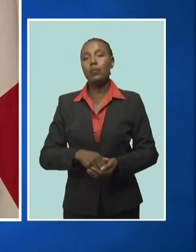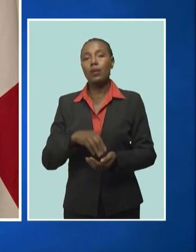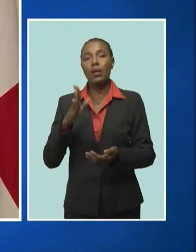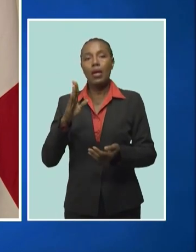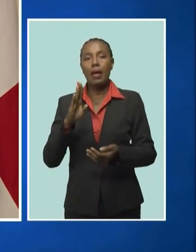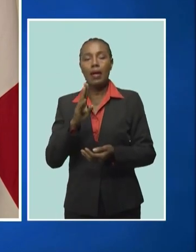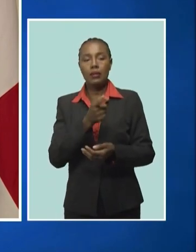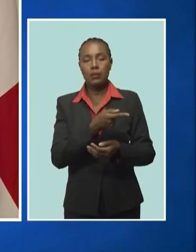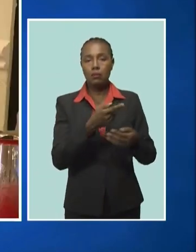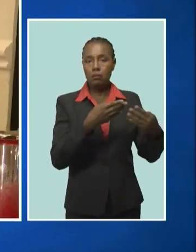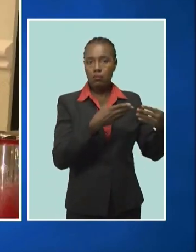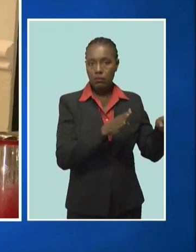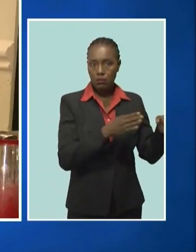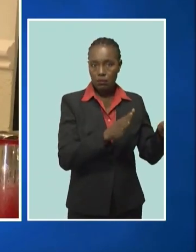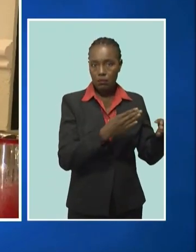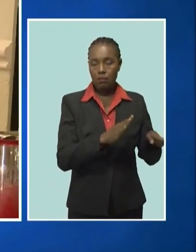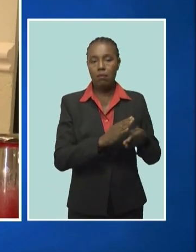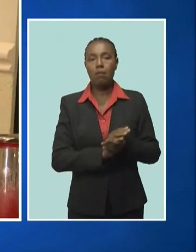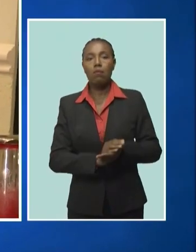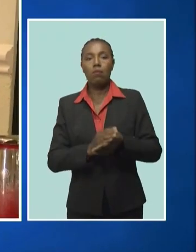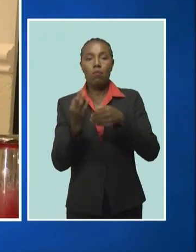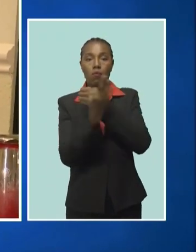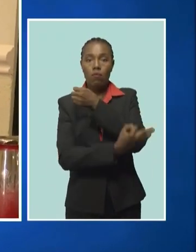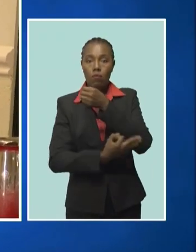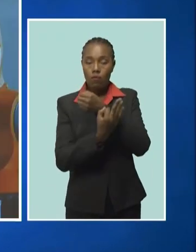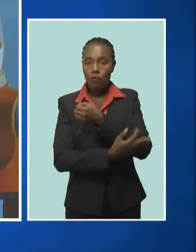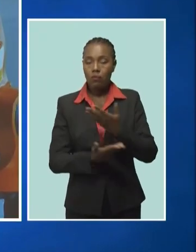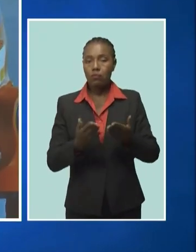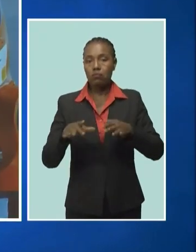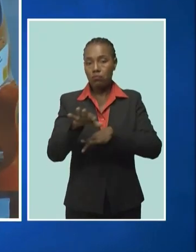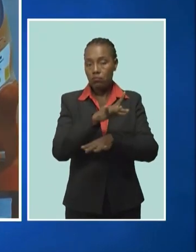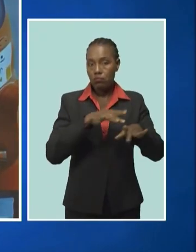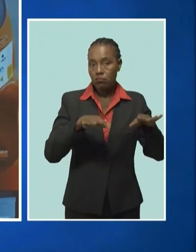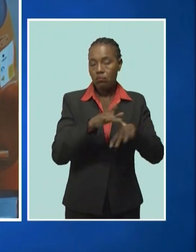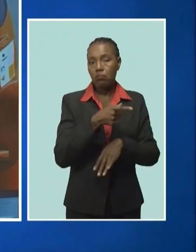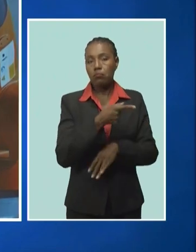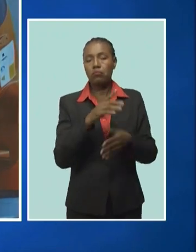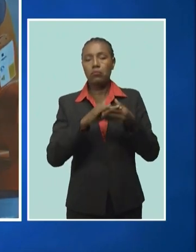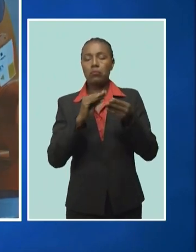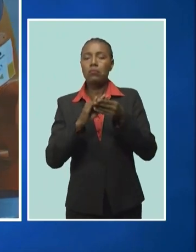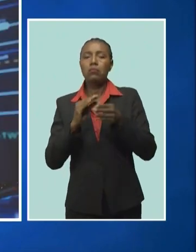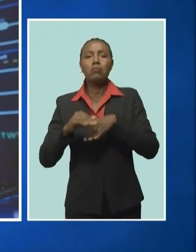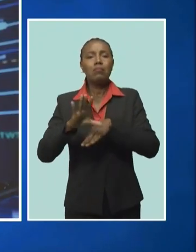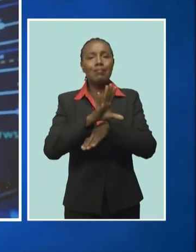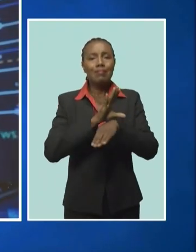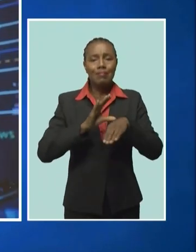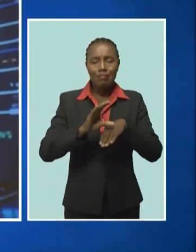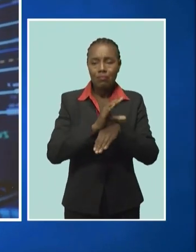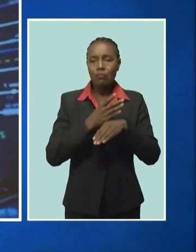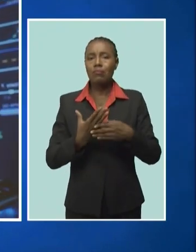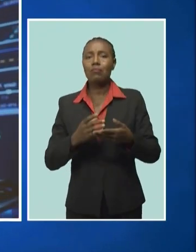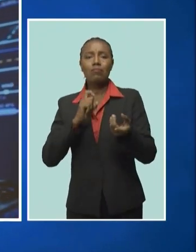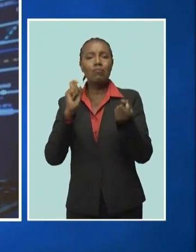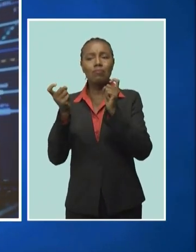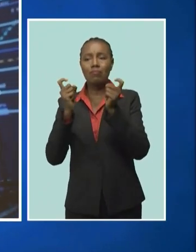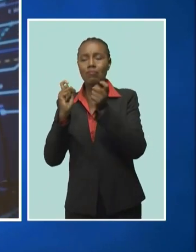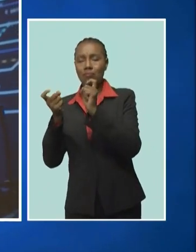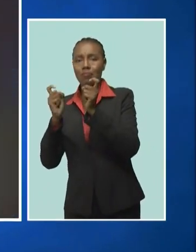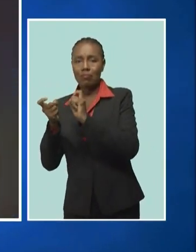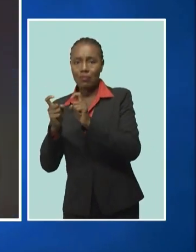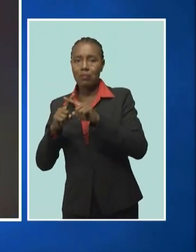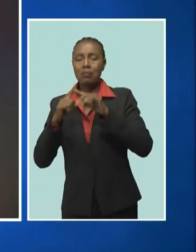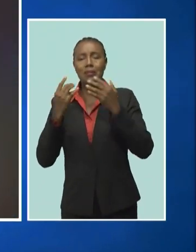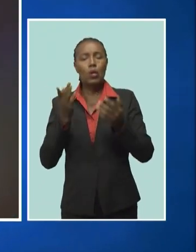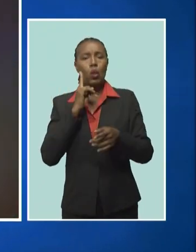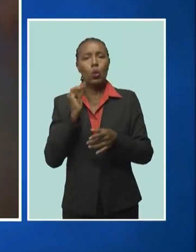Affairs of Panama, says the Caribbean has always been at the forefront of global change but notes that it was still, in many ways, a house